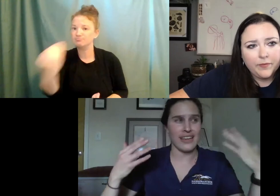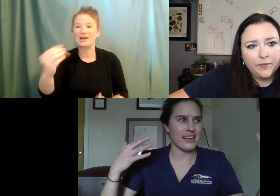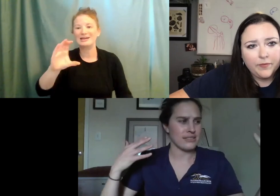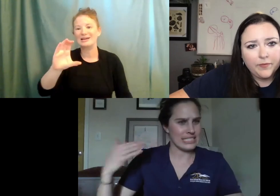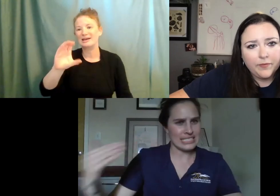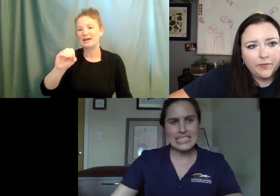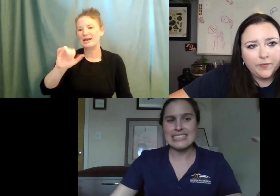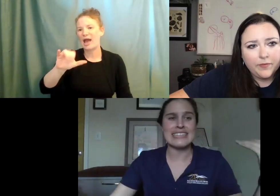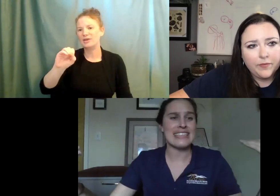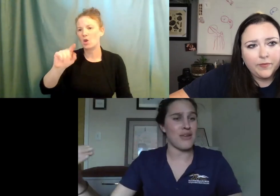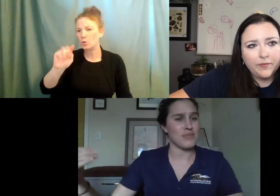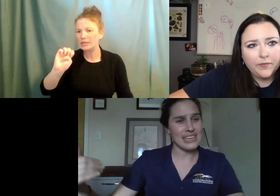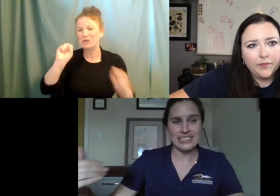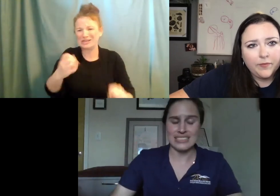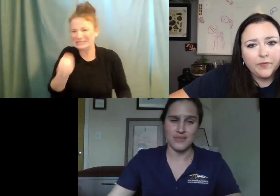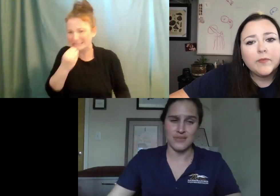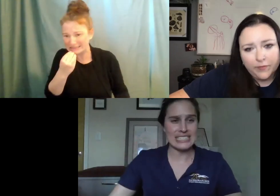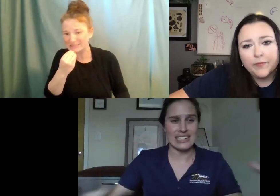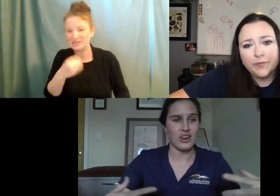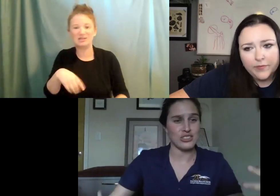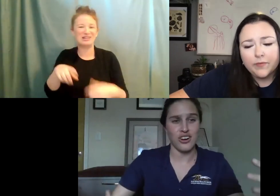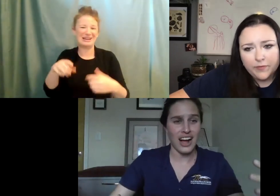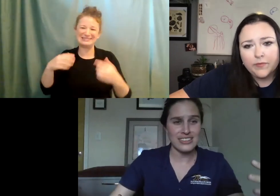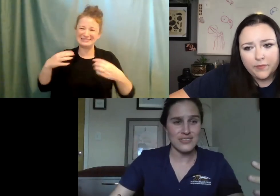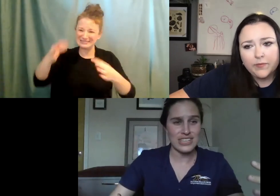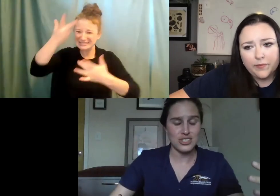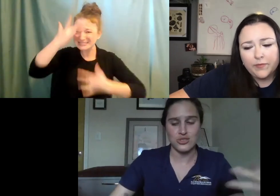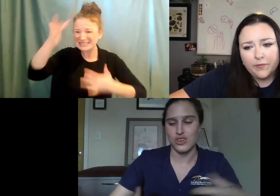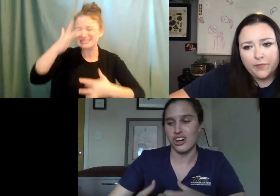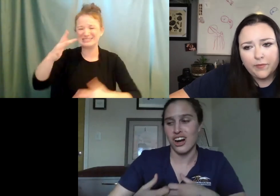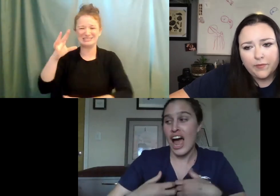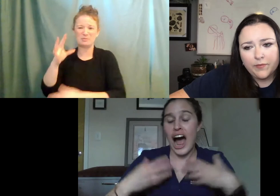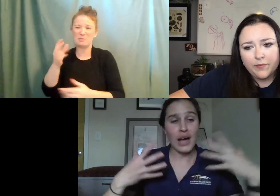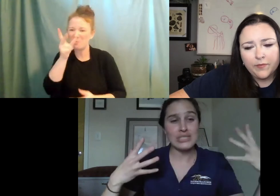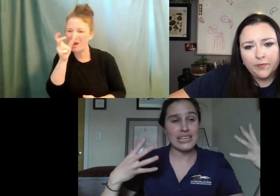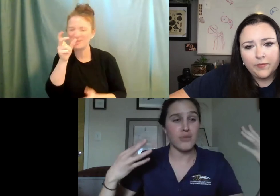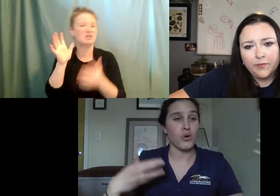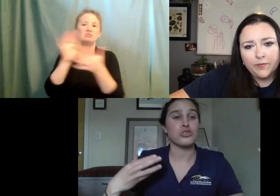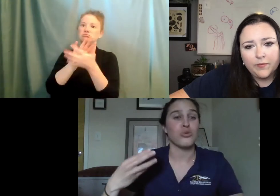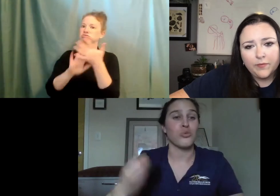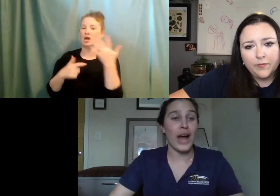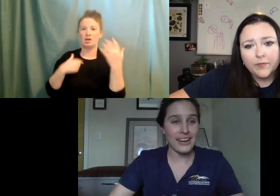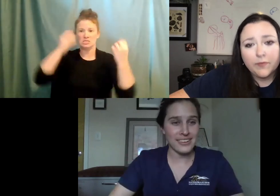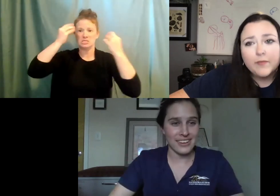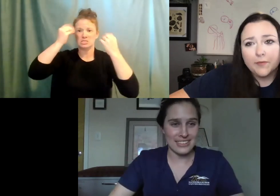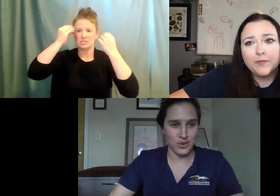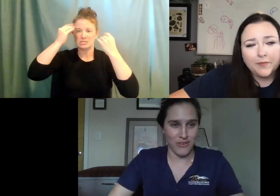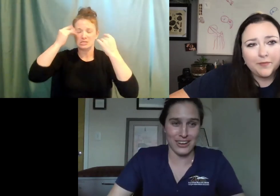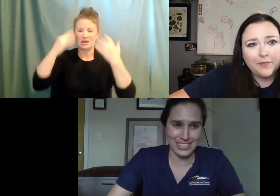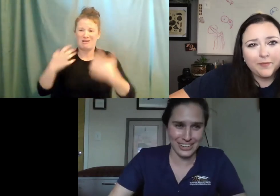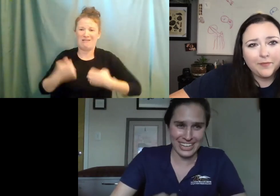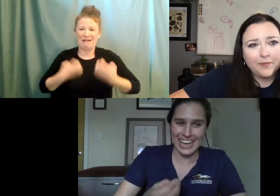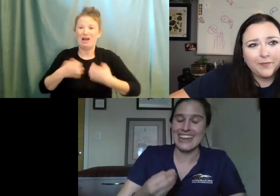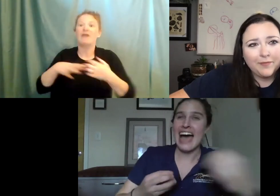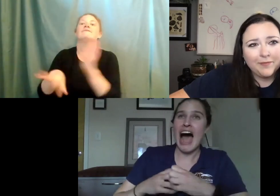so there were, and like diseases and ticks and fleas that can cause all kinds of issues for her. I was like an emotional wreck until we